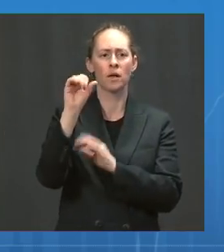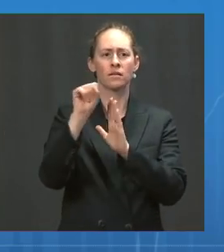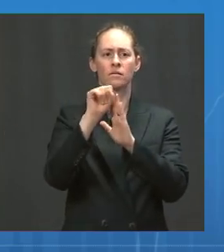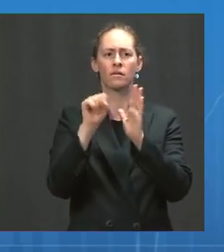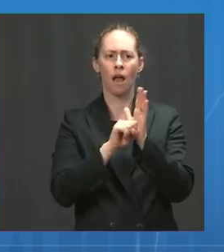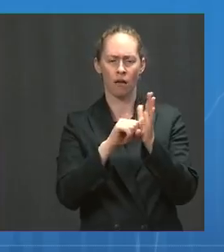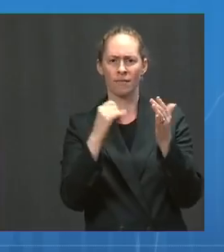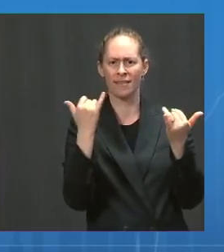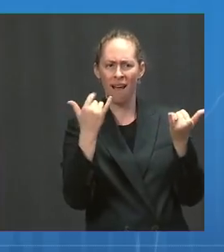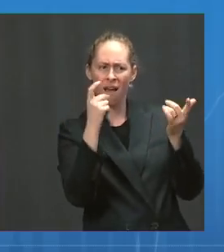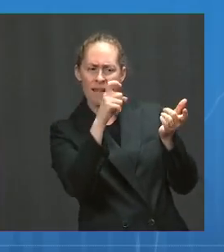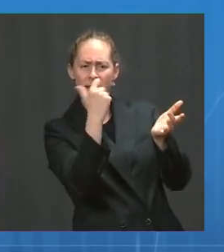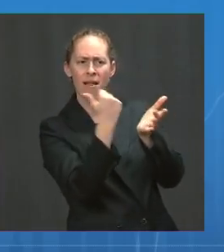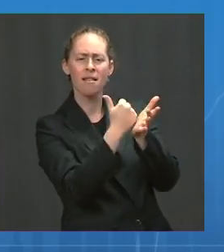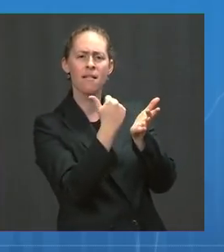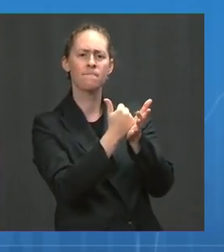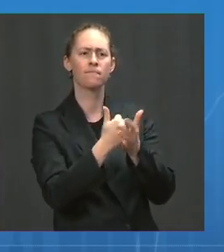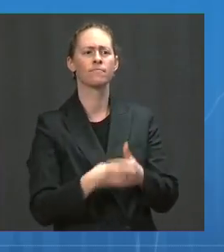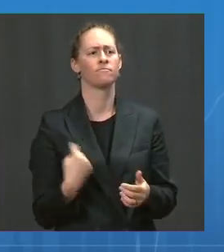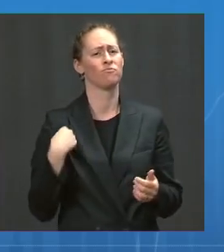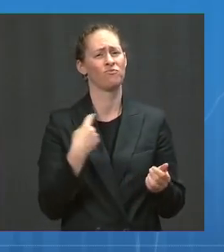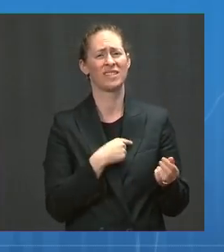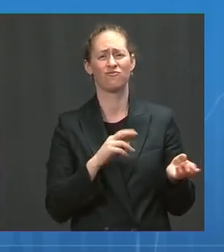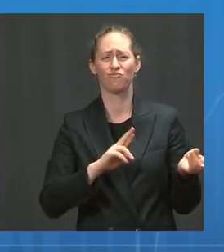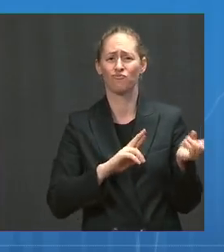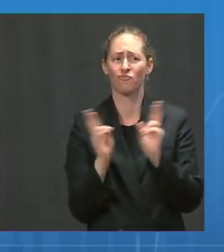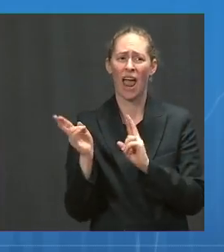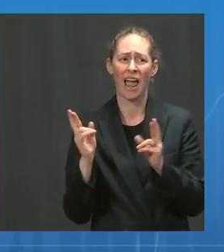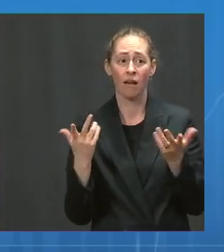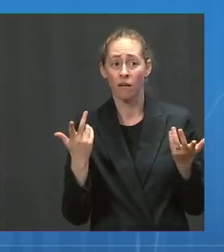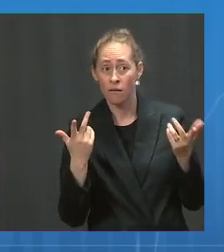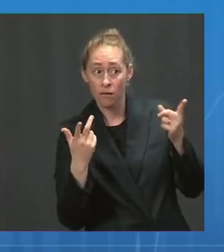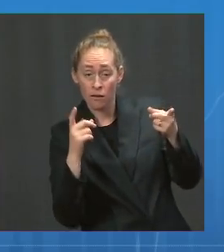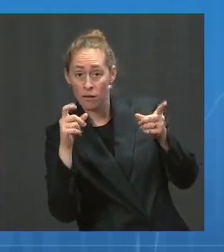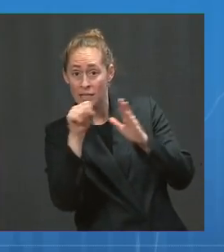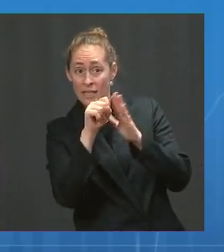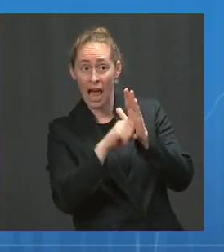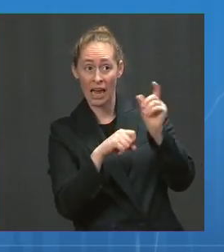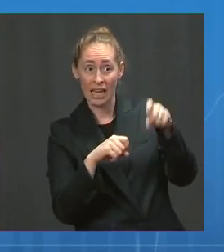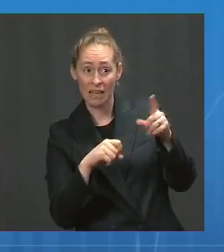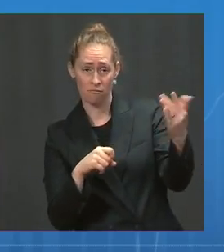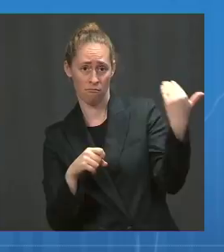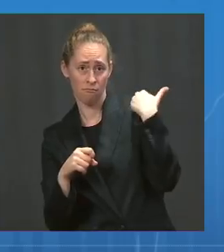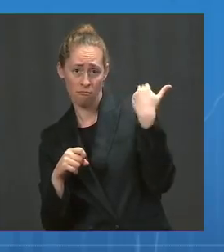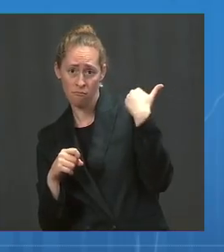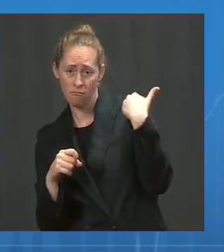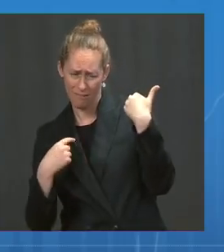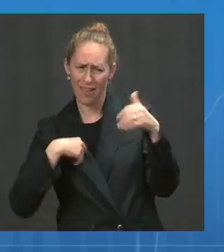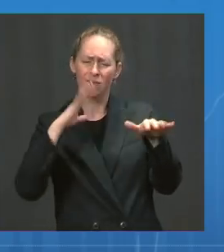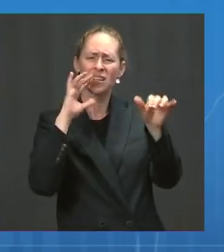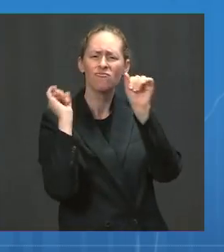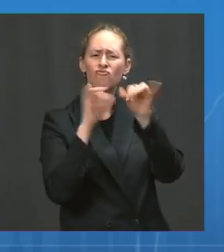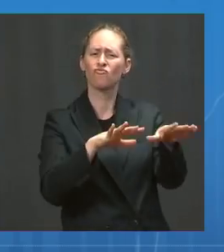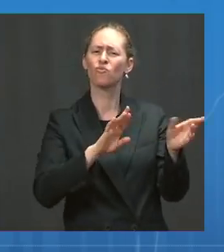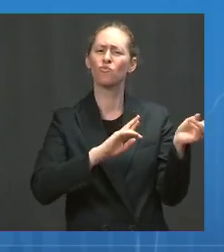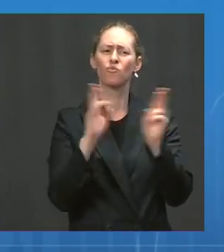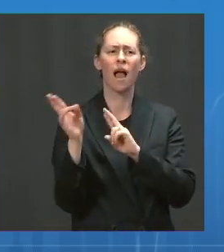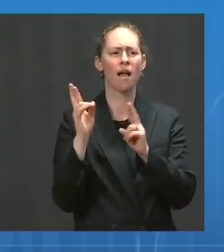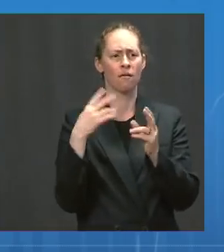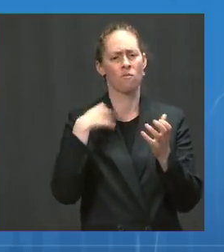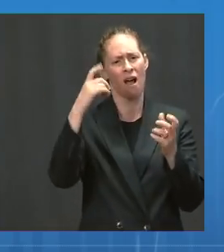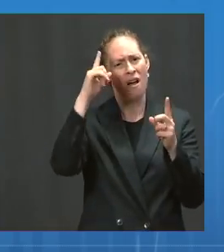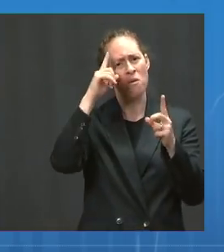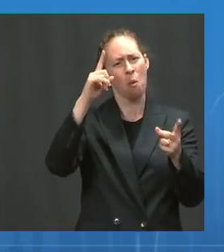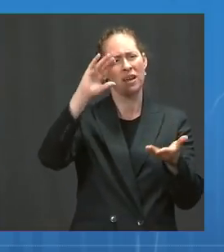We stand ready to support our state partners with the help they need to curb the spread of the virus and increase vaccinations in their states.